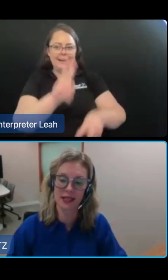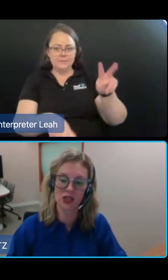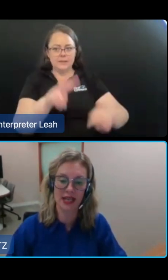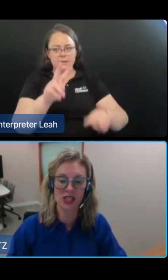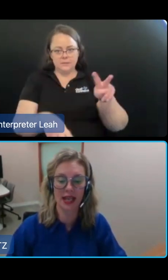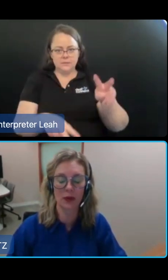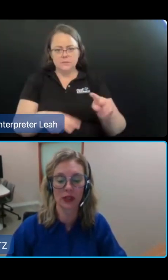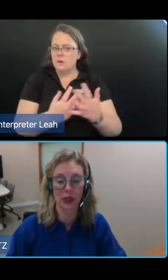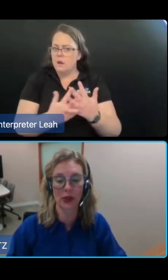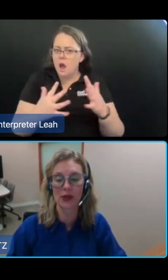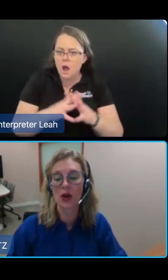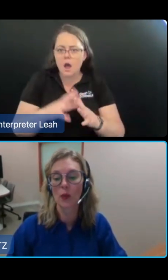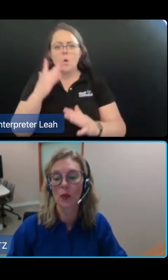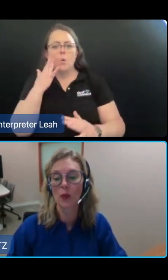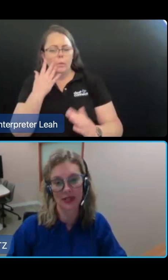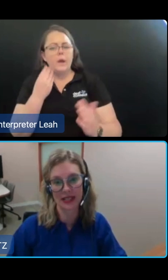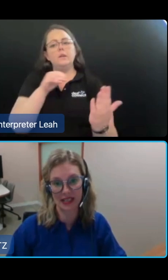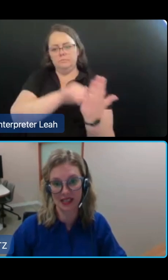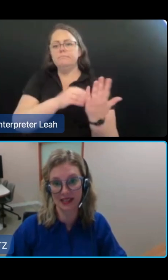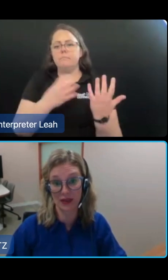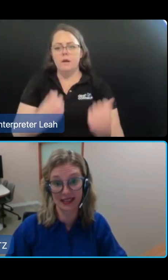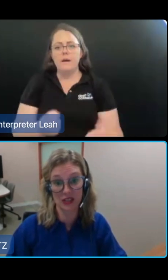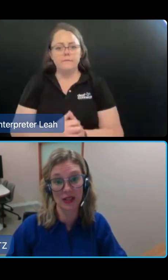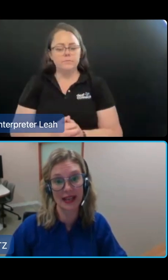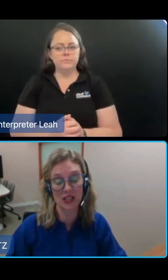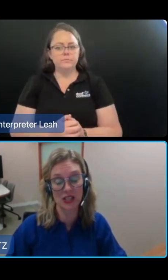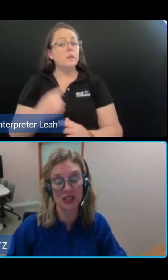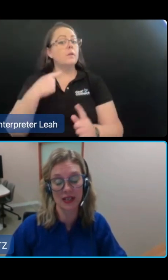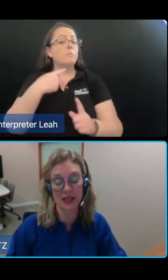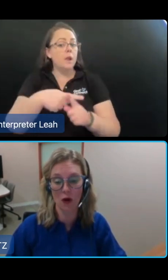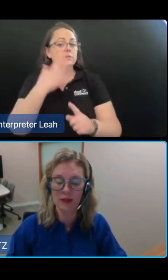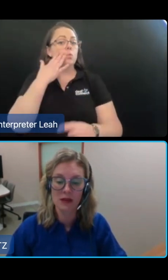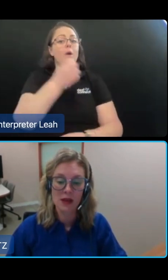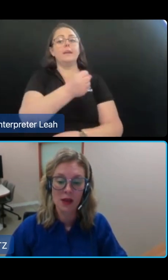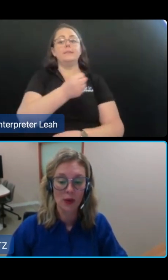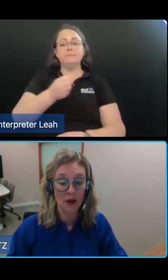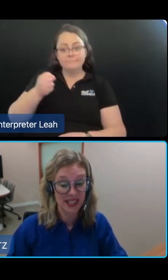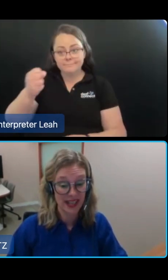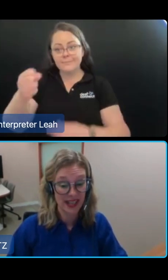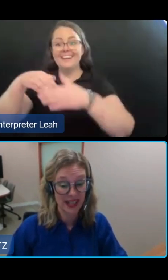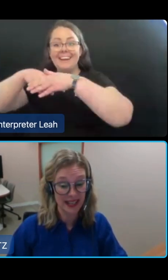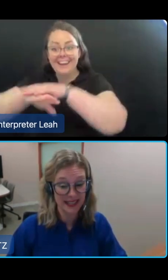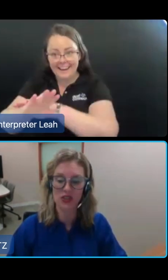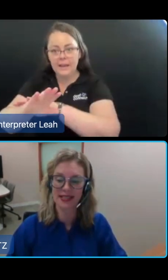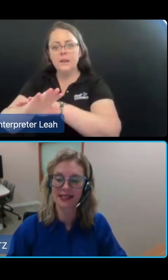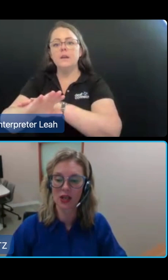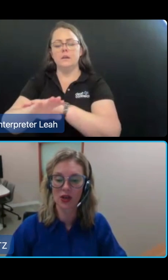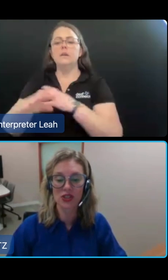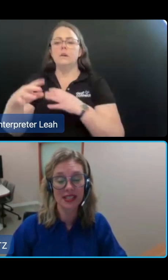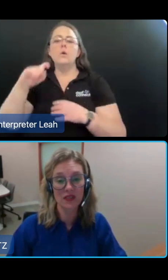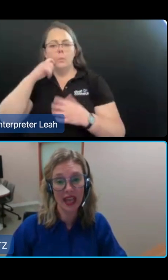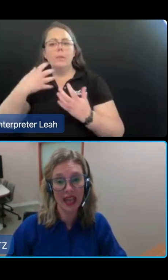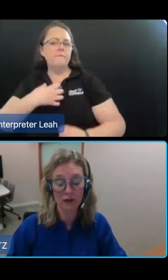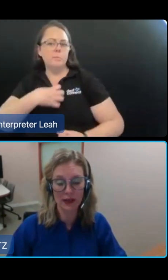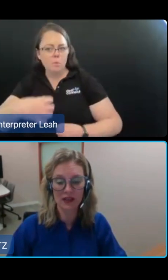residential aged care will occur once the person enters a residential aged care home. Prioritisation which addresses the